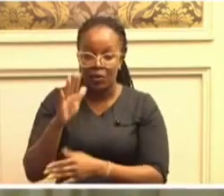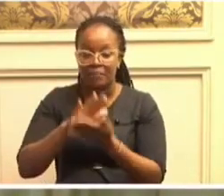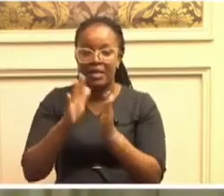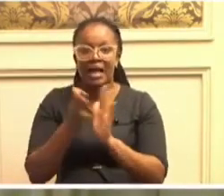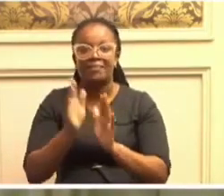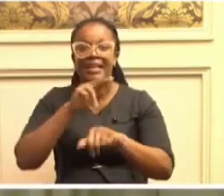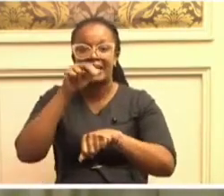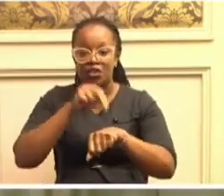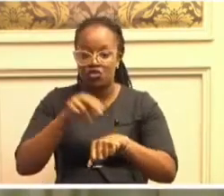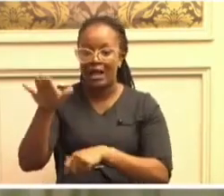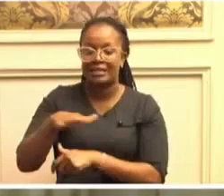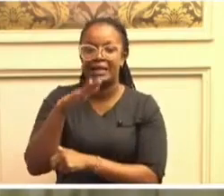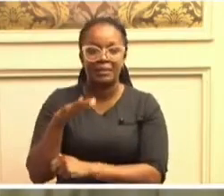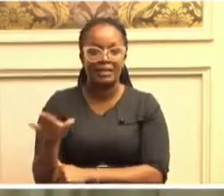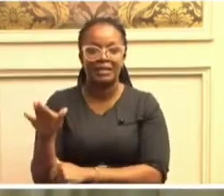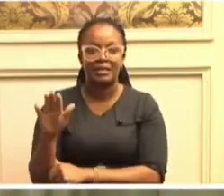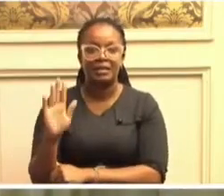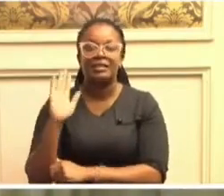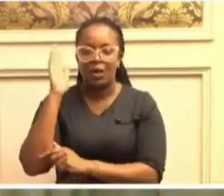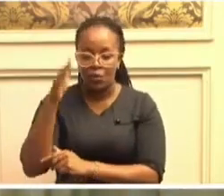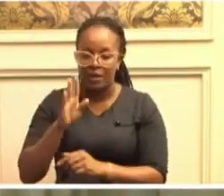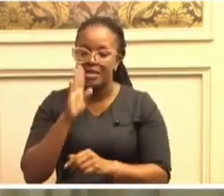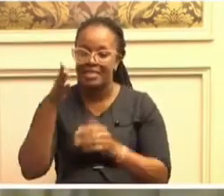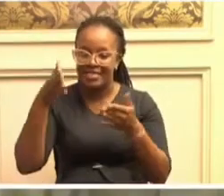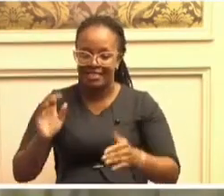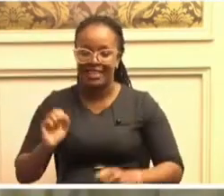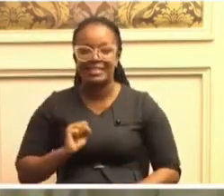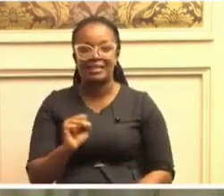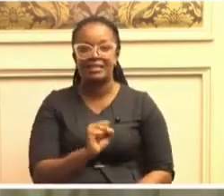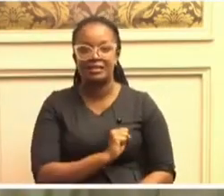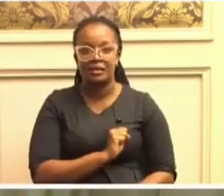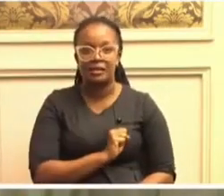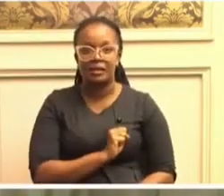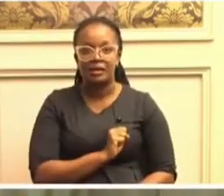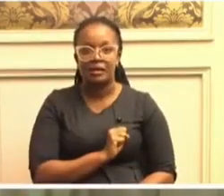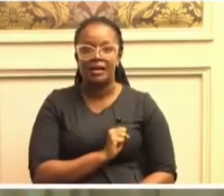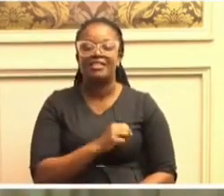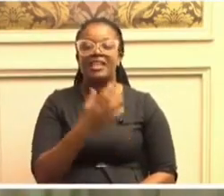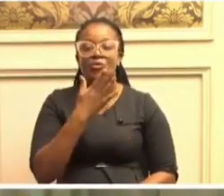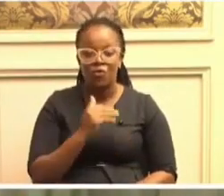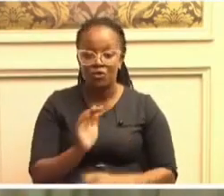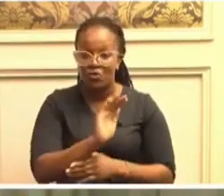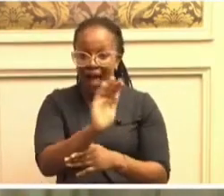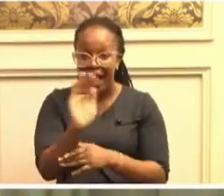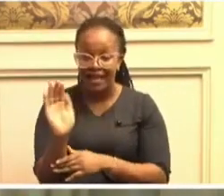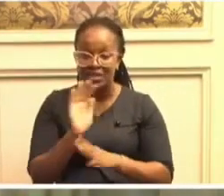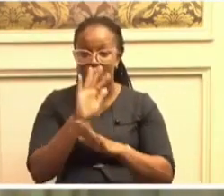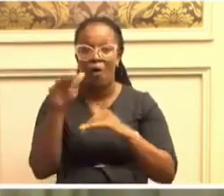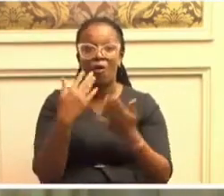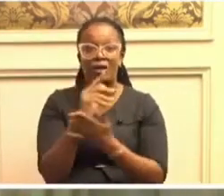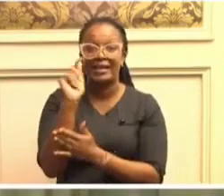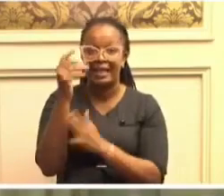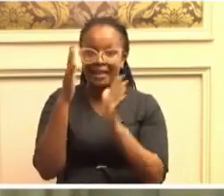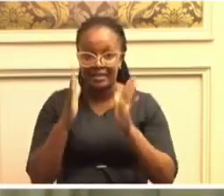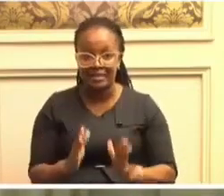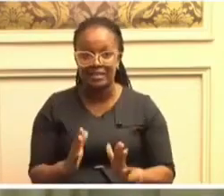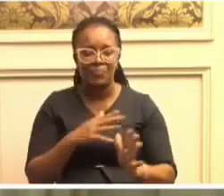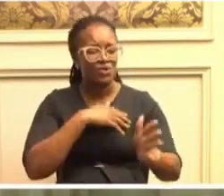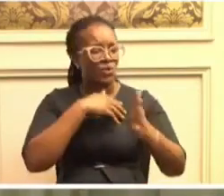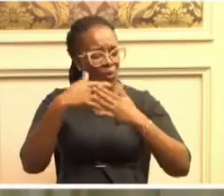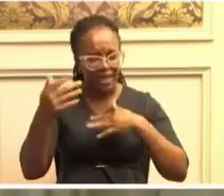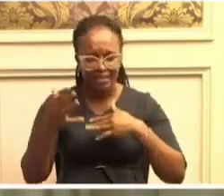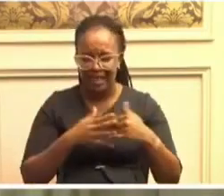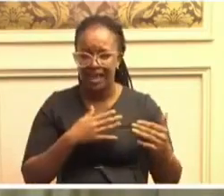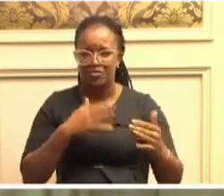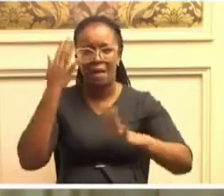Assembly. They will be in the Senate. And I want to beseech you, all Kenyans, irrespective